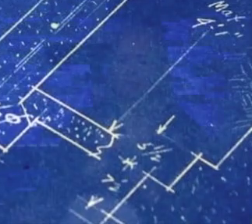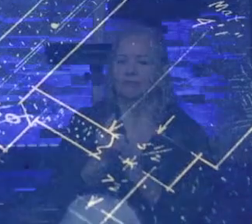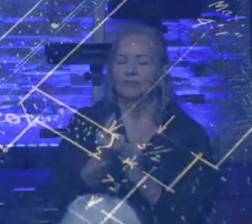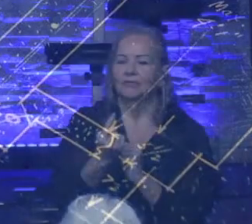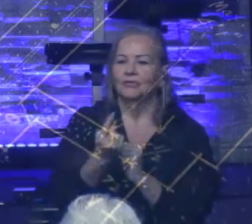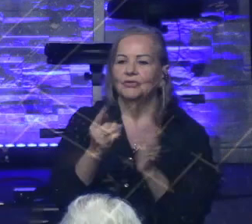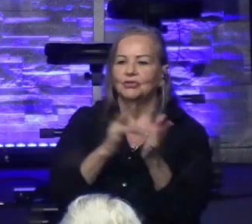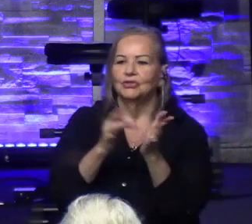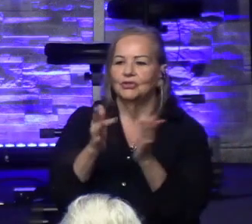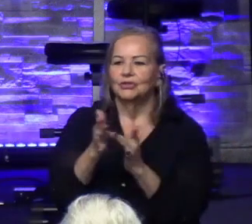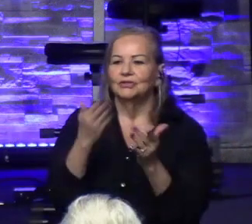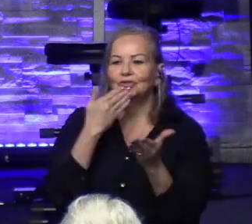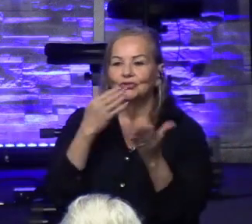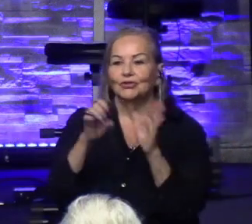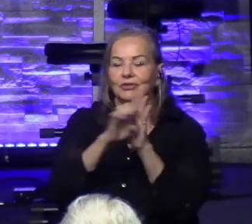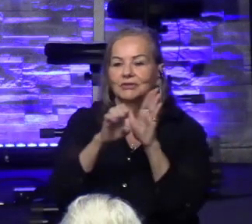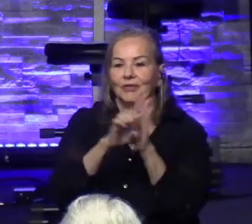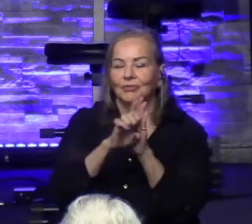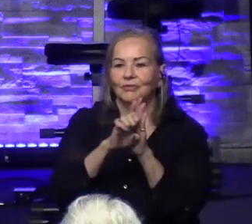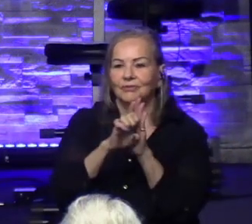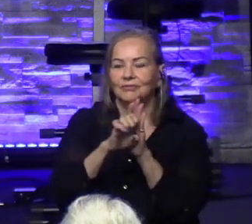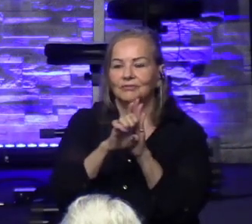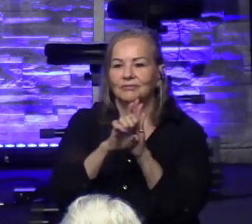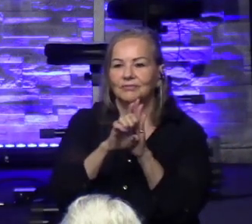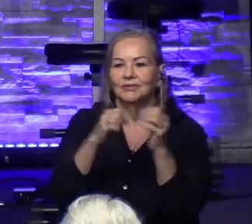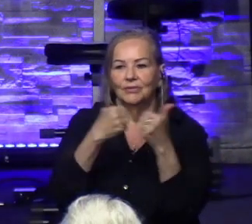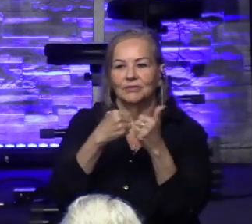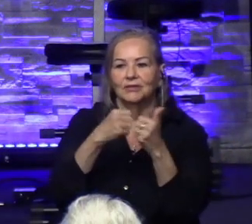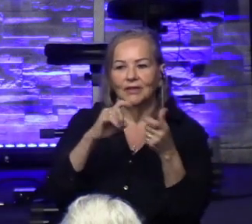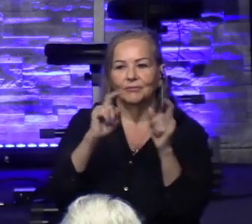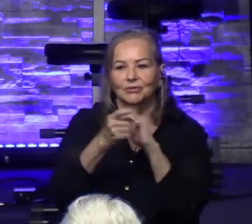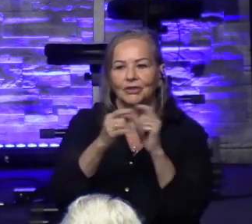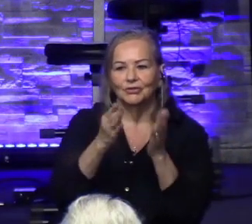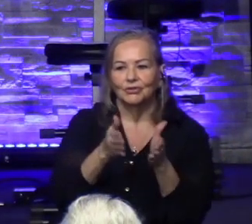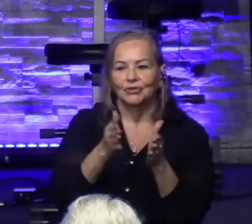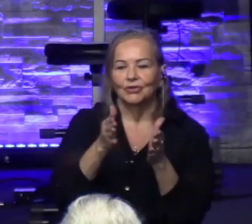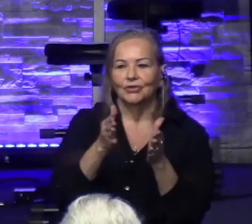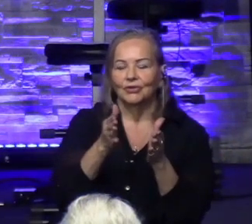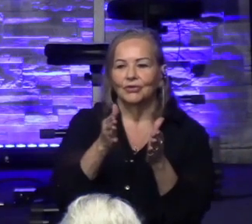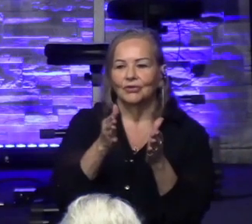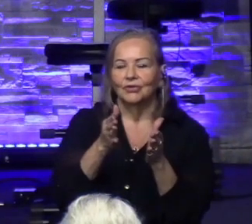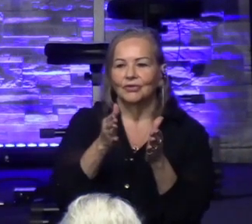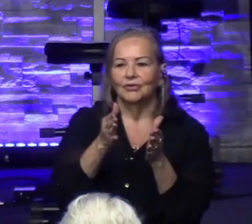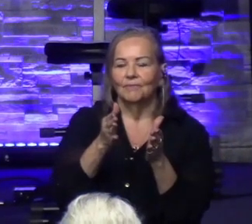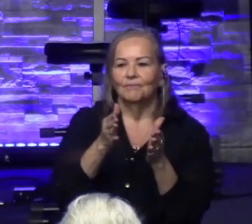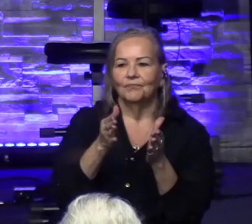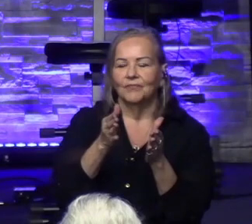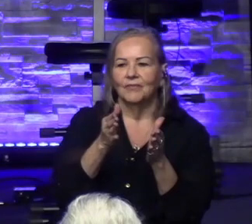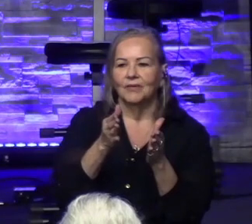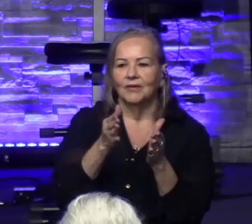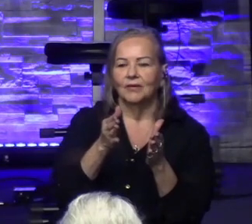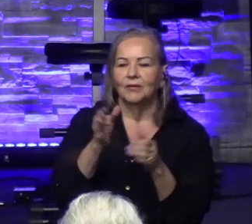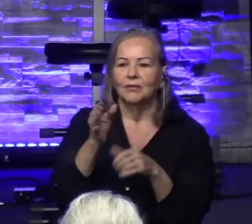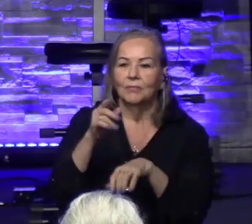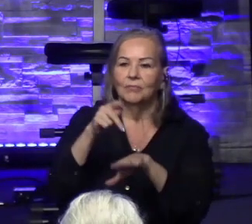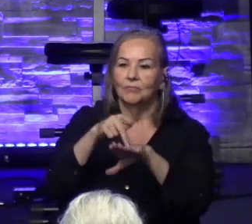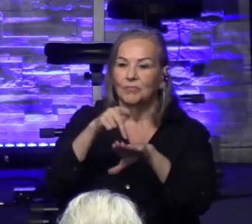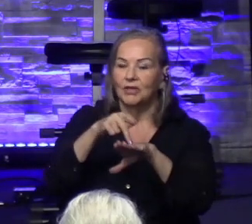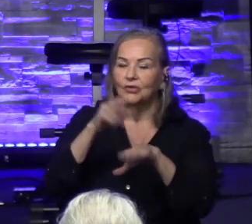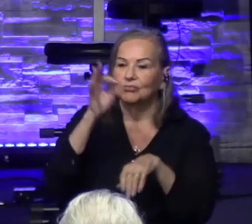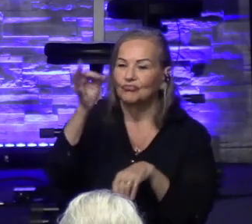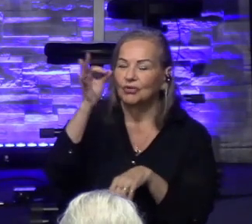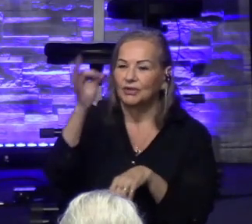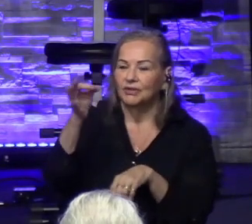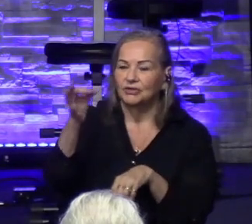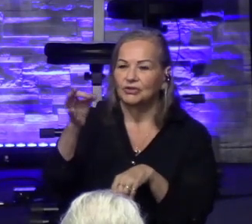came to earth. He was a game changer. Peter preached at Pentecost and three thousands were saved. He was a